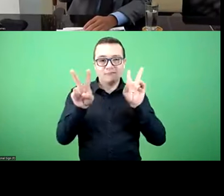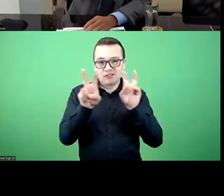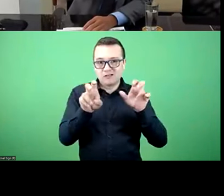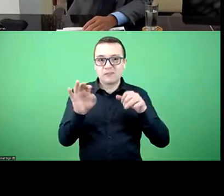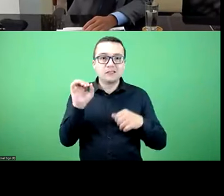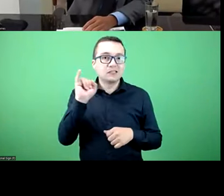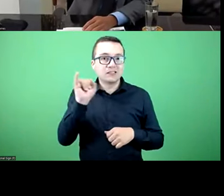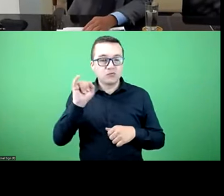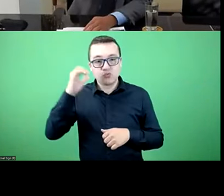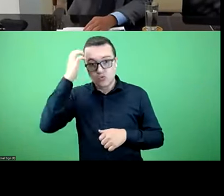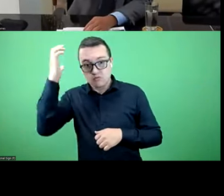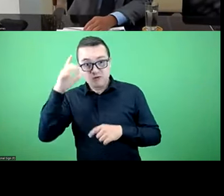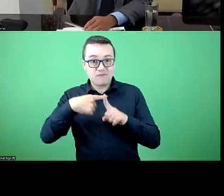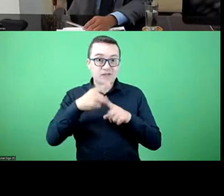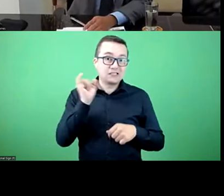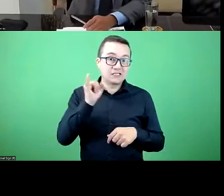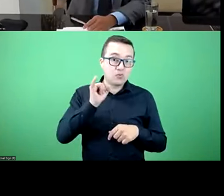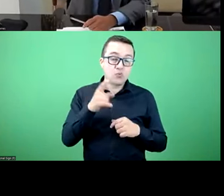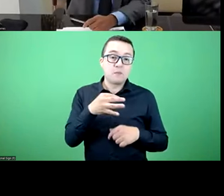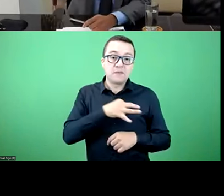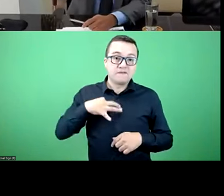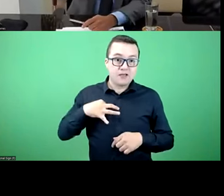of a mandatory and a voluntary.